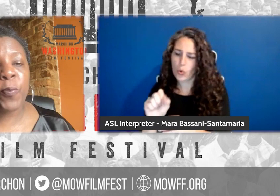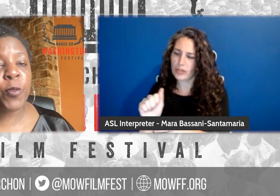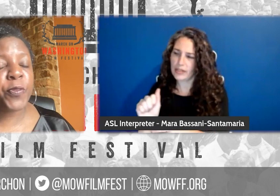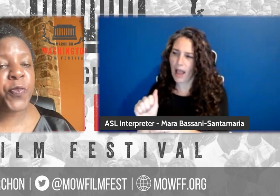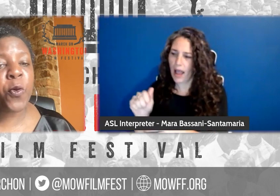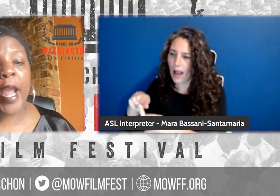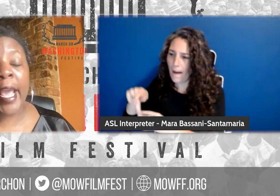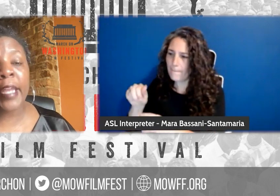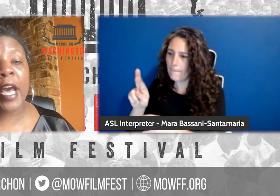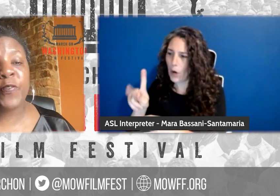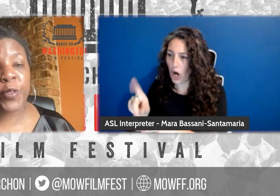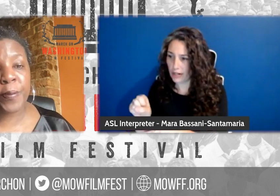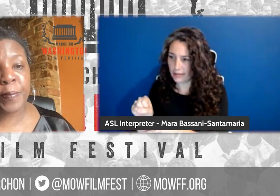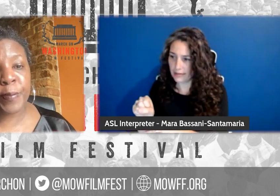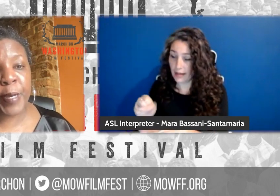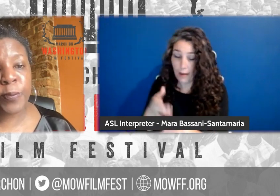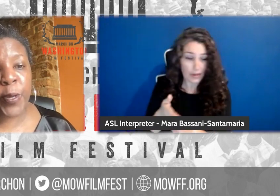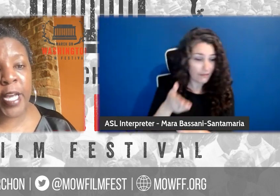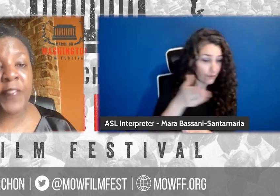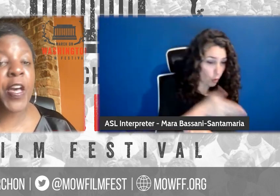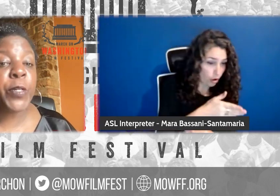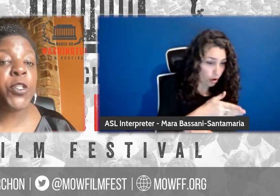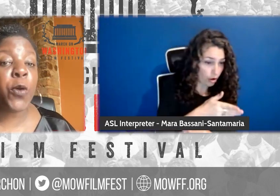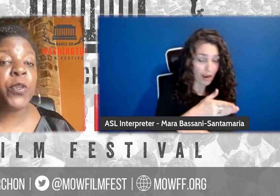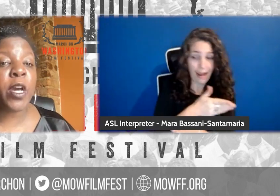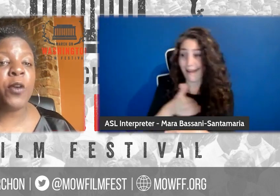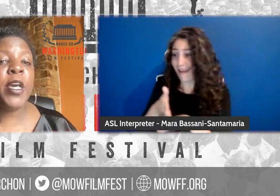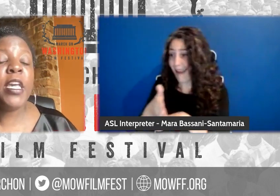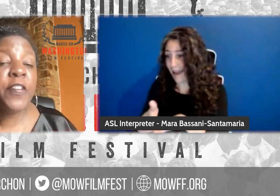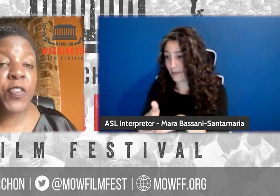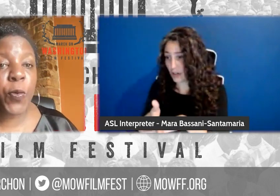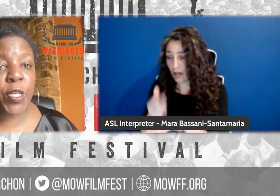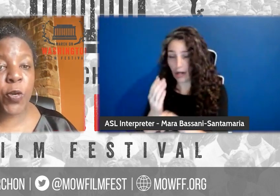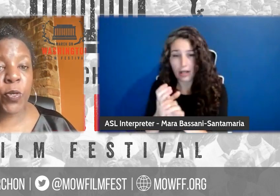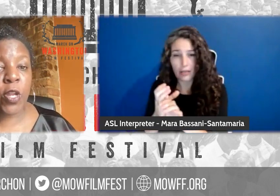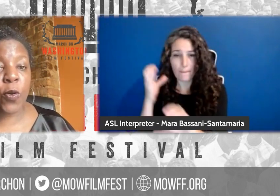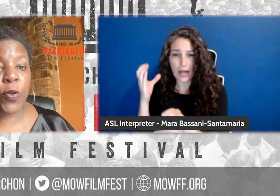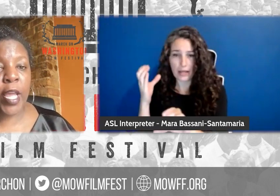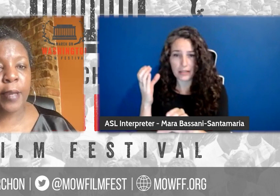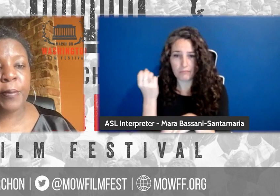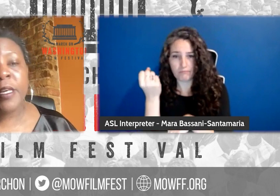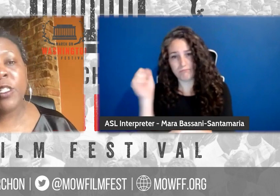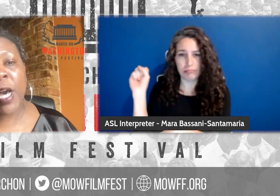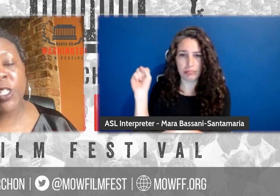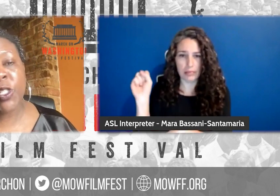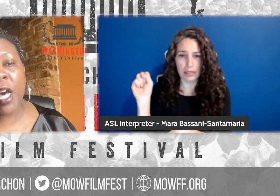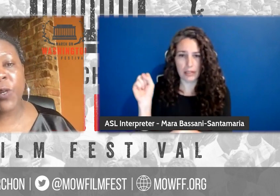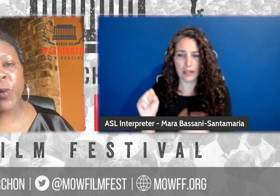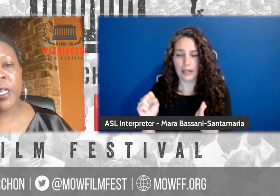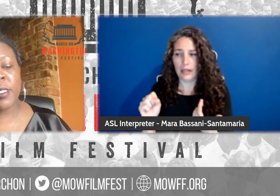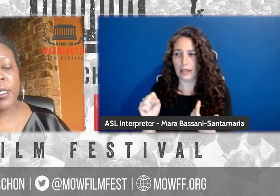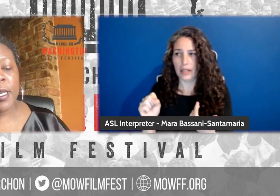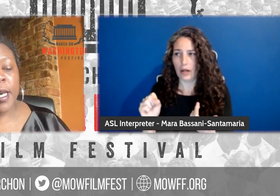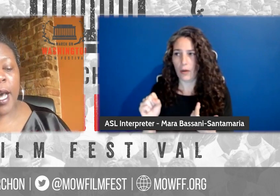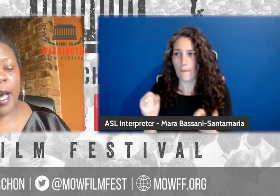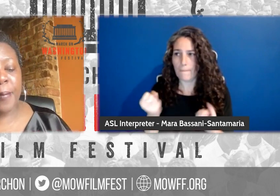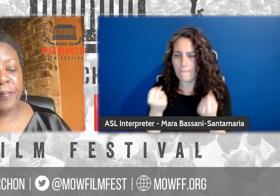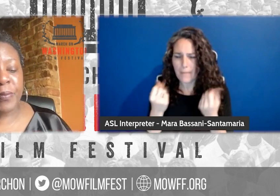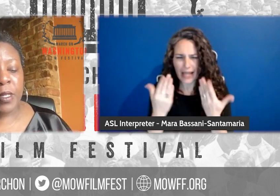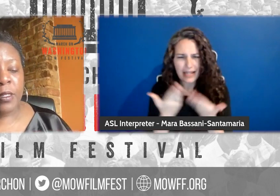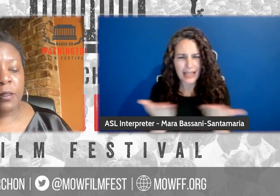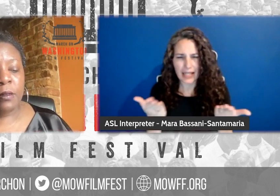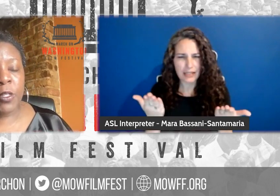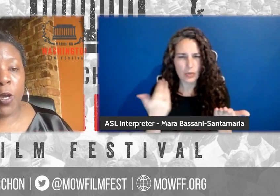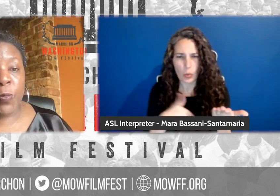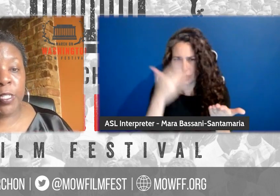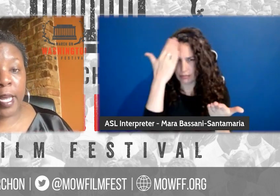we, you know, both before and after the, the bus boycott that we don't know, even though we don't know her name. So I just thought it was, um,